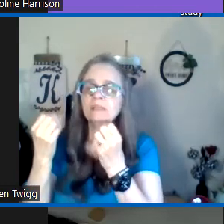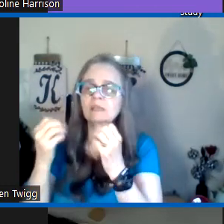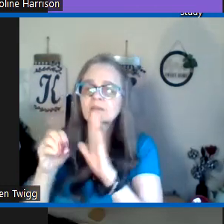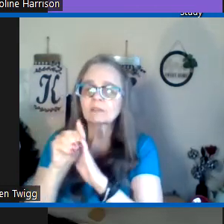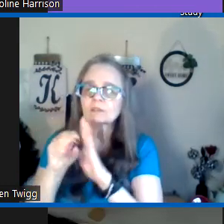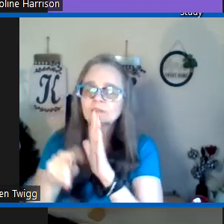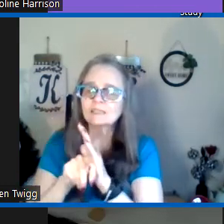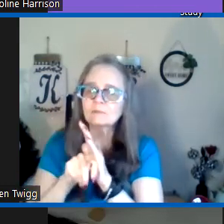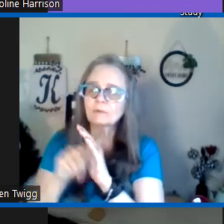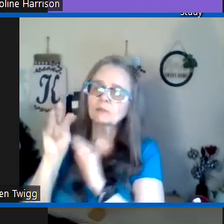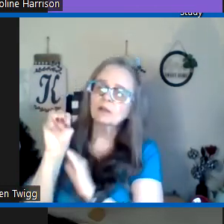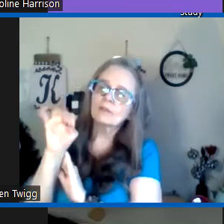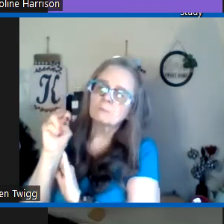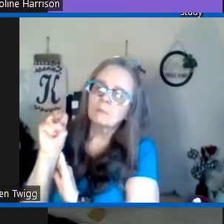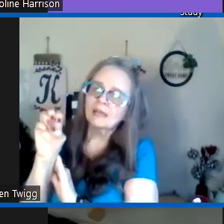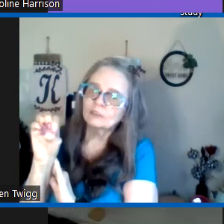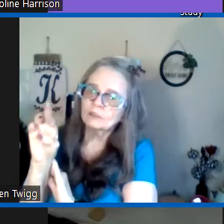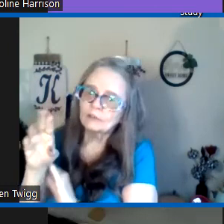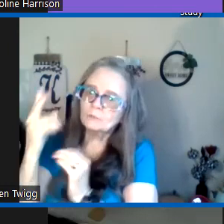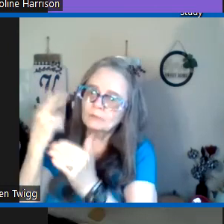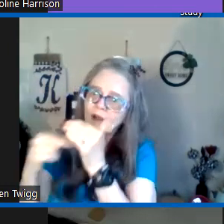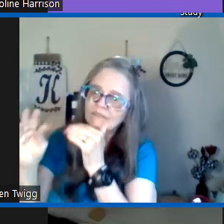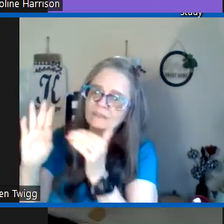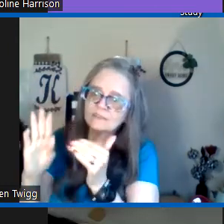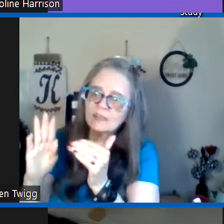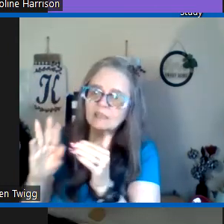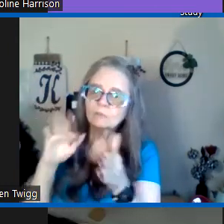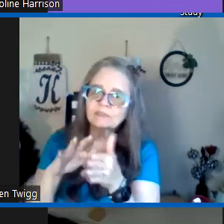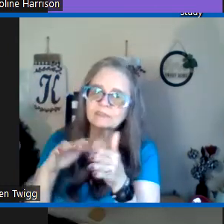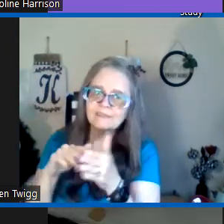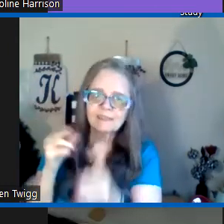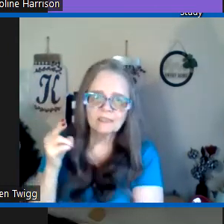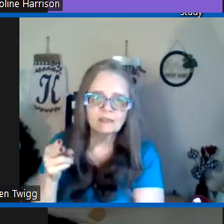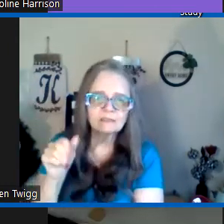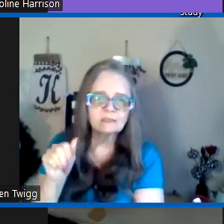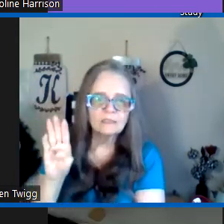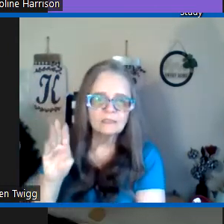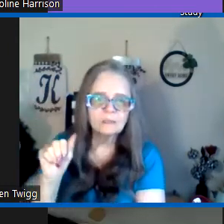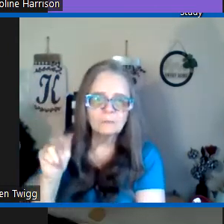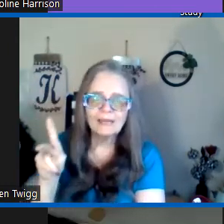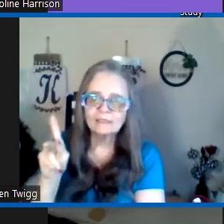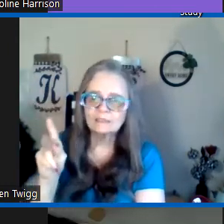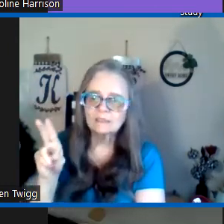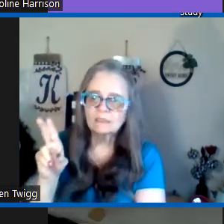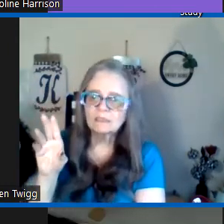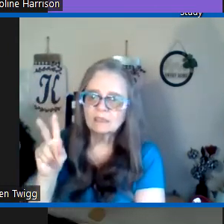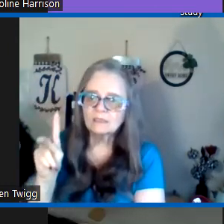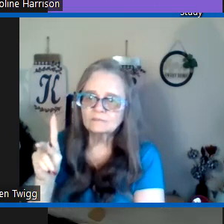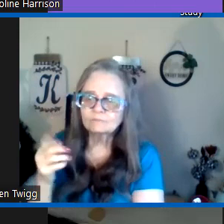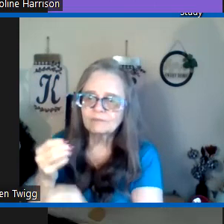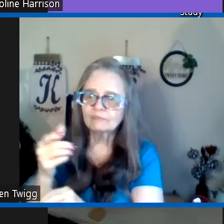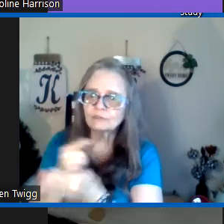many of the Old Testament what we call the minor prophets and we did a study on Habakkuk